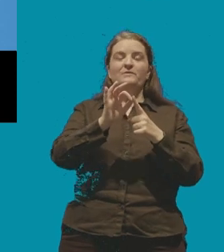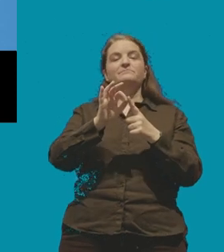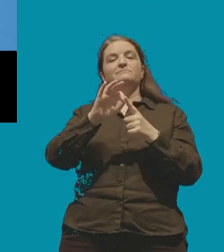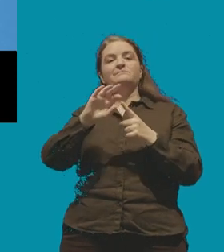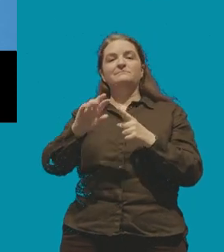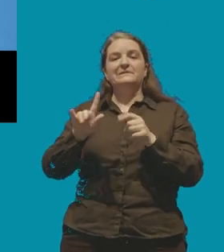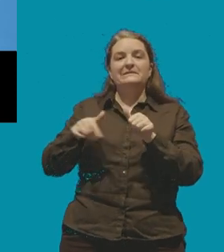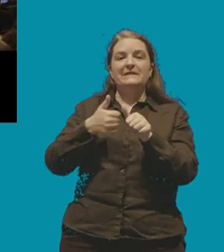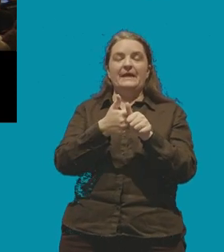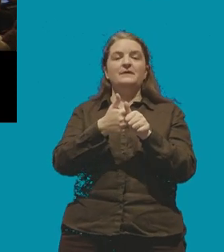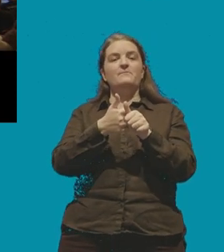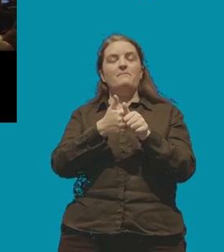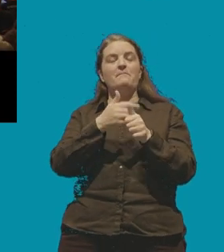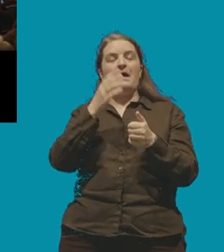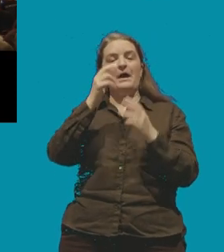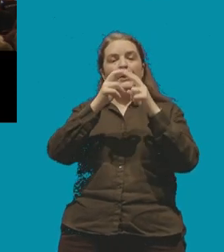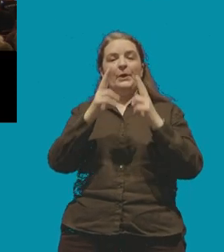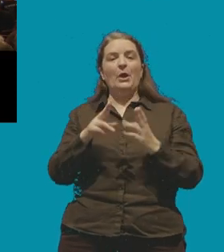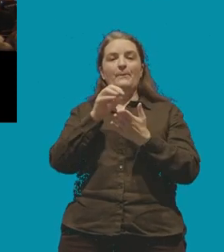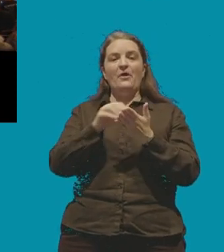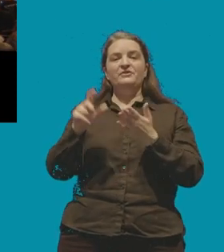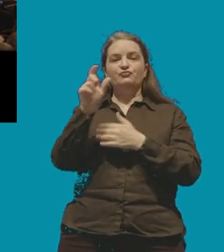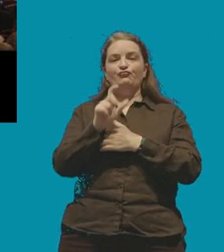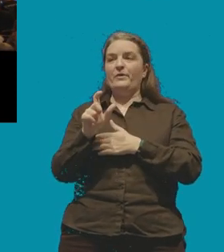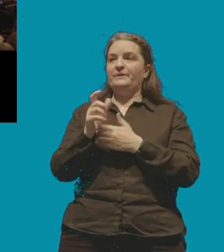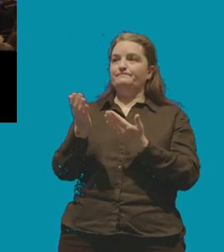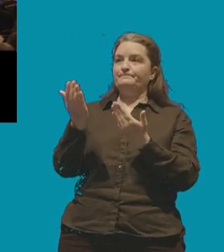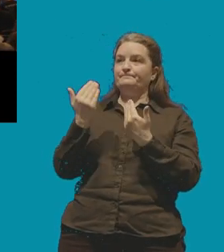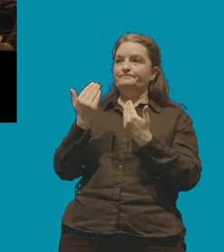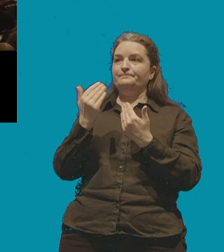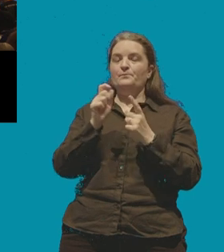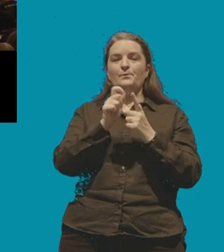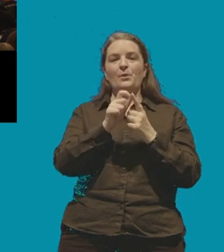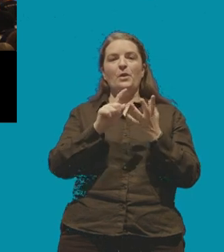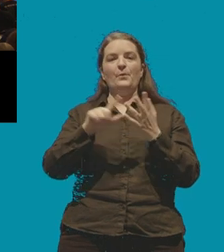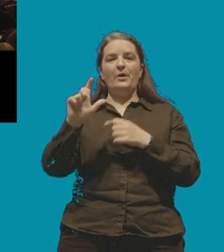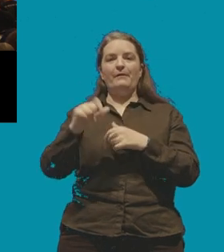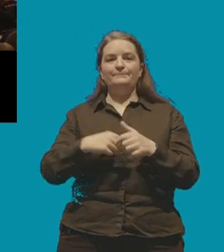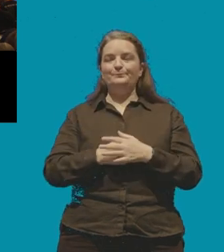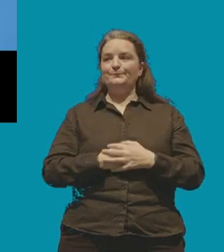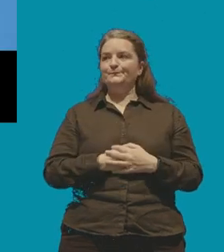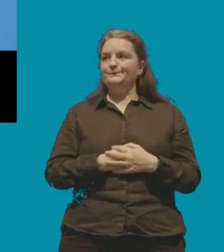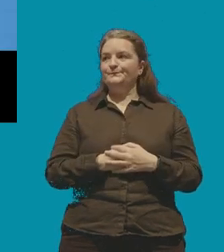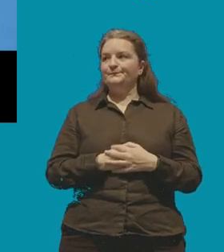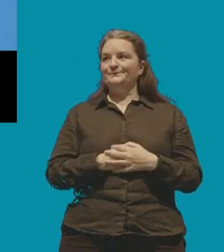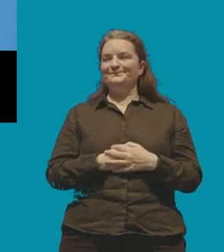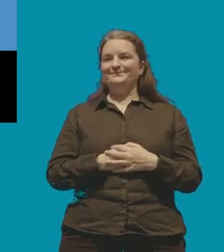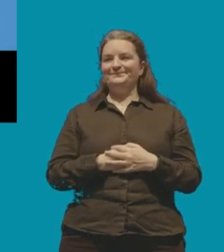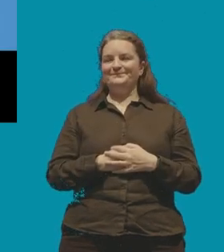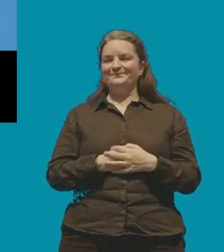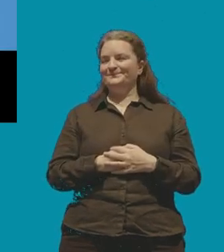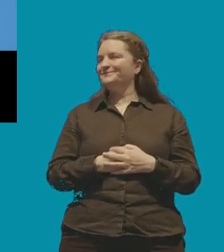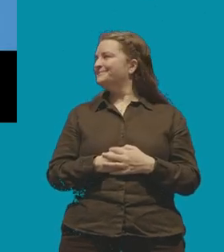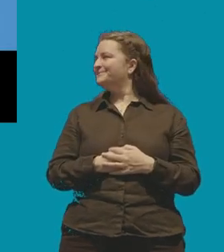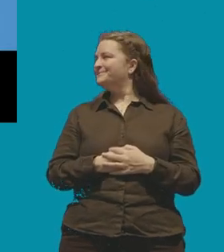call on Paul O'Connor chair